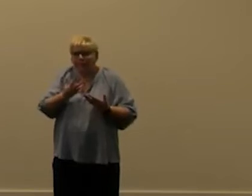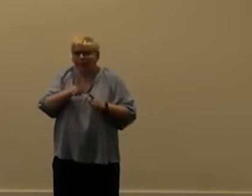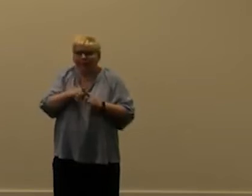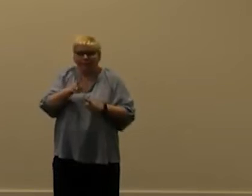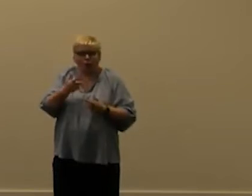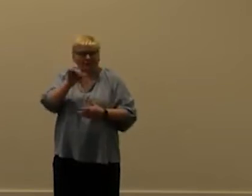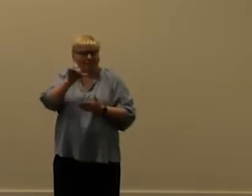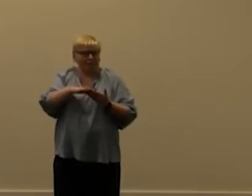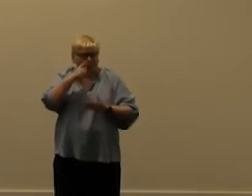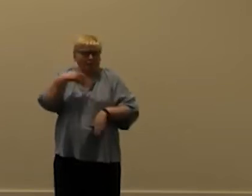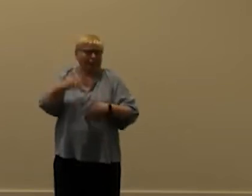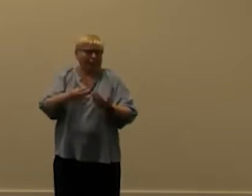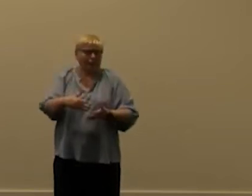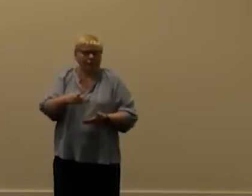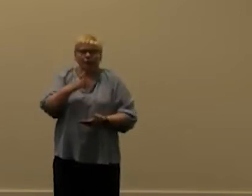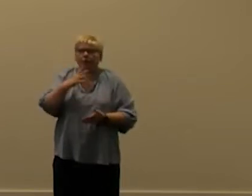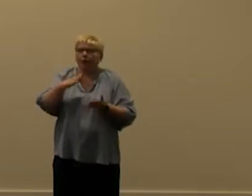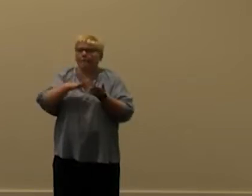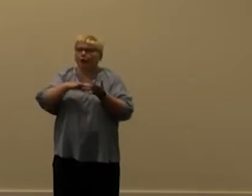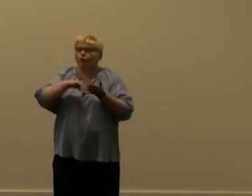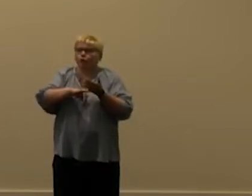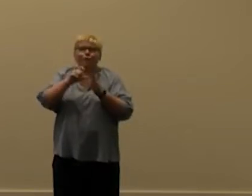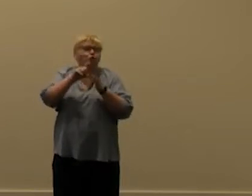yeah i think i mean it's on microsoft docs